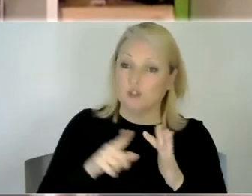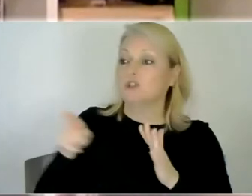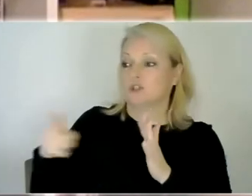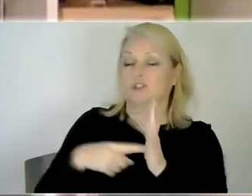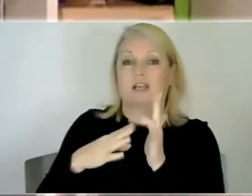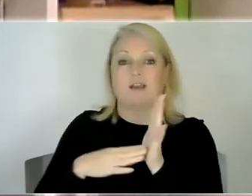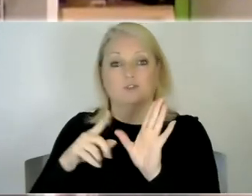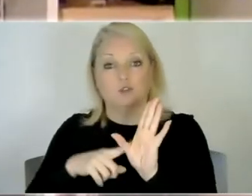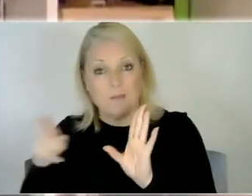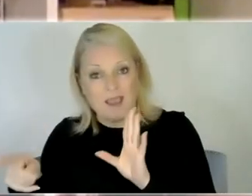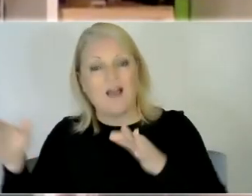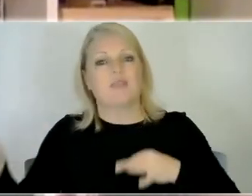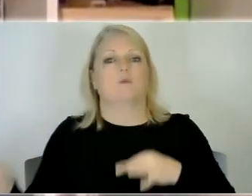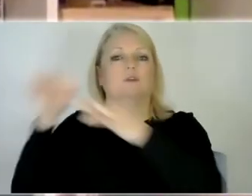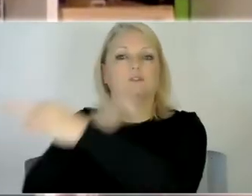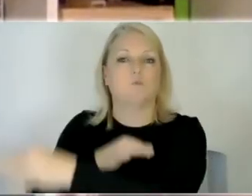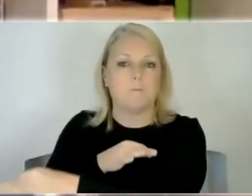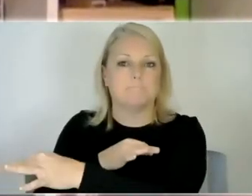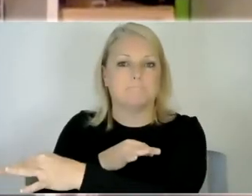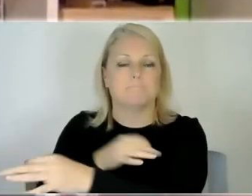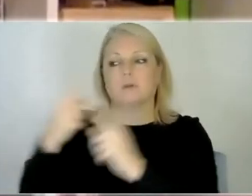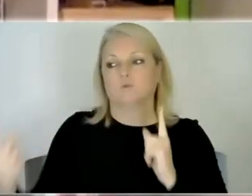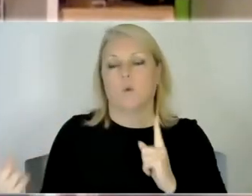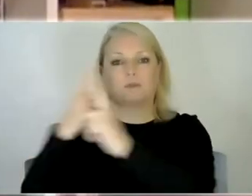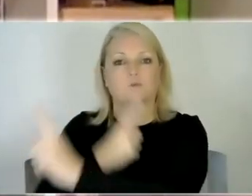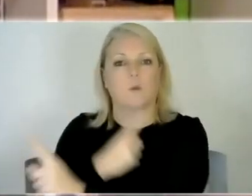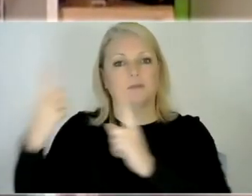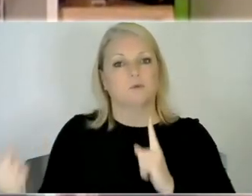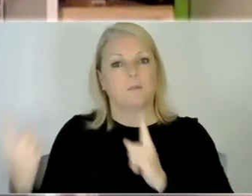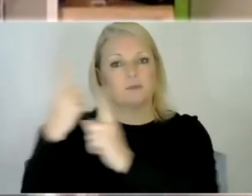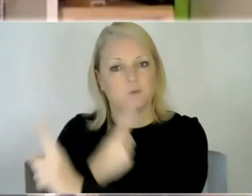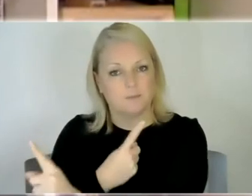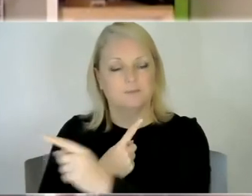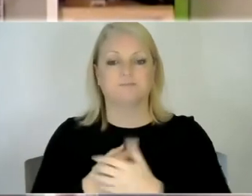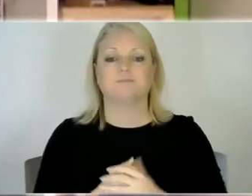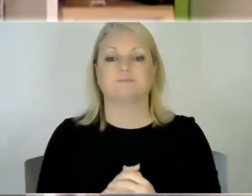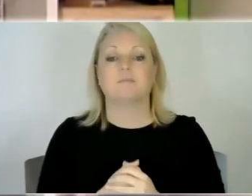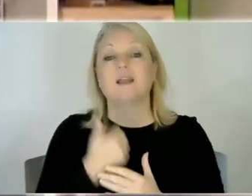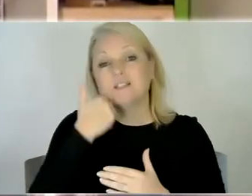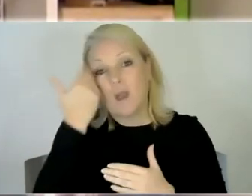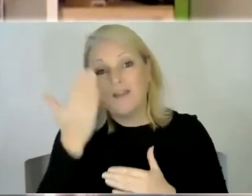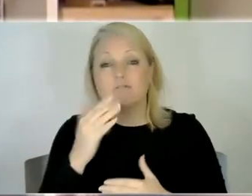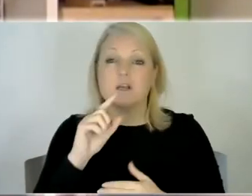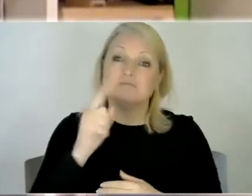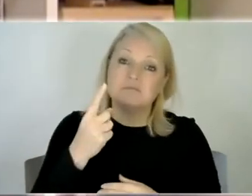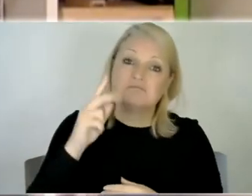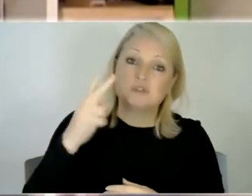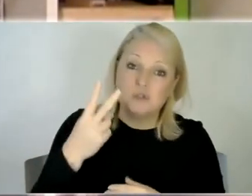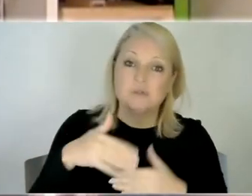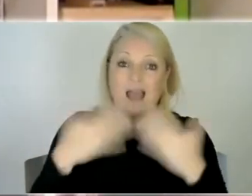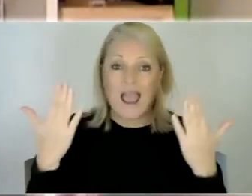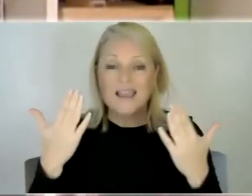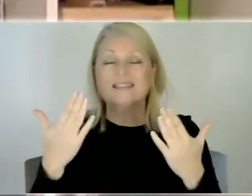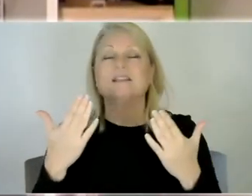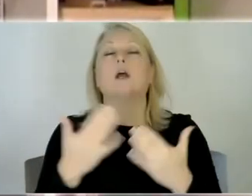tommy she'll have jude and so on so we swap um every day or two and that